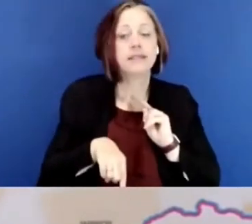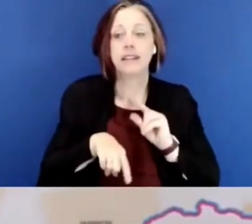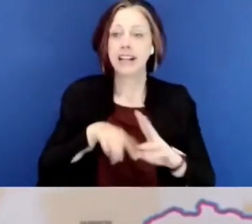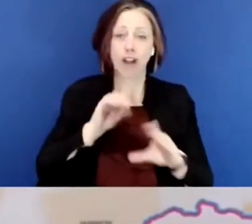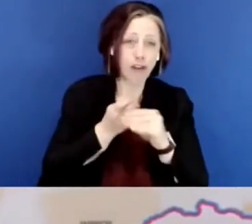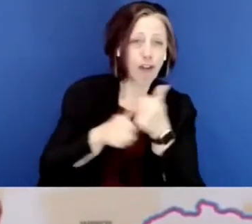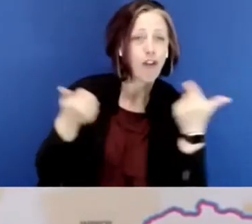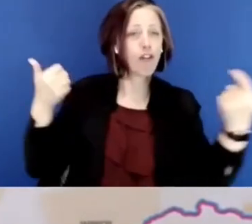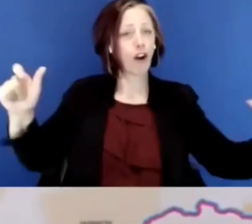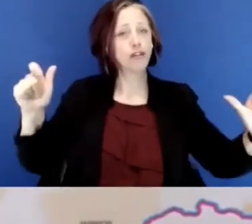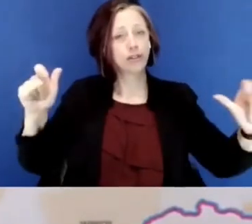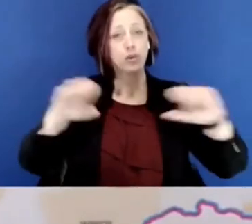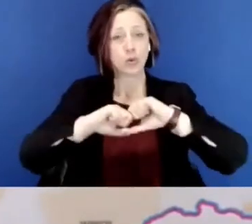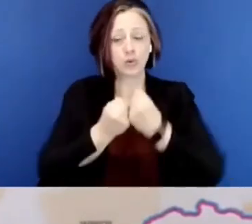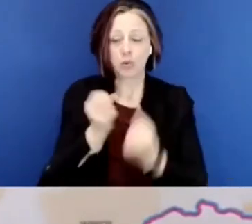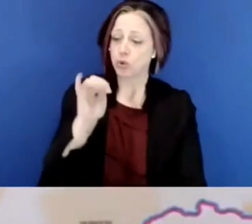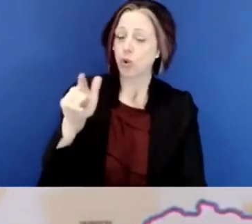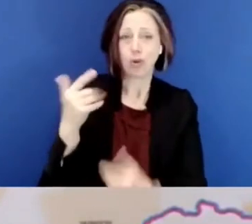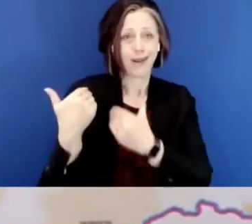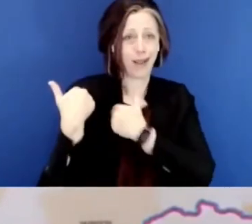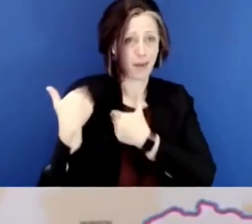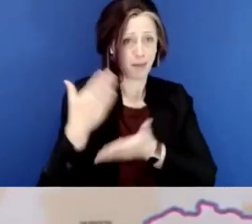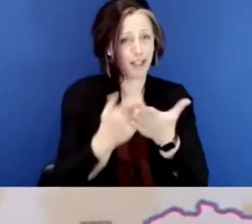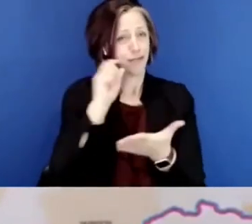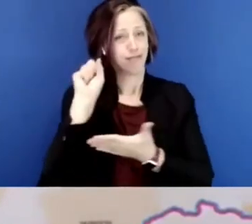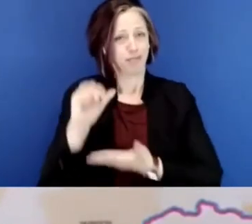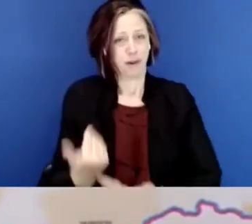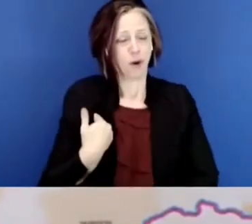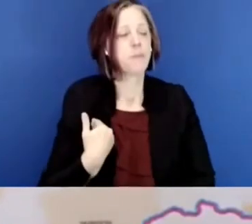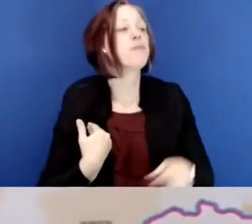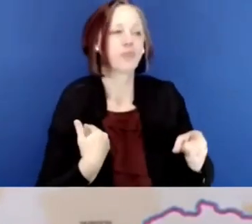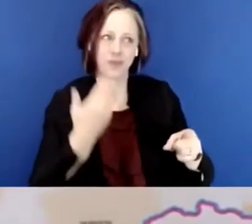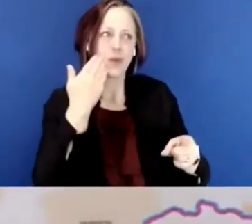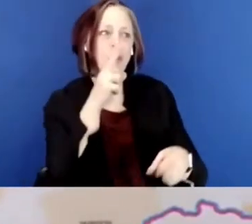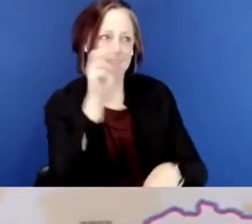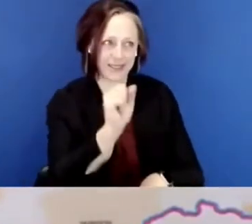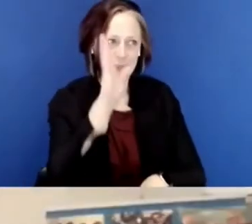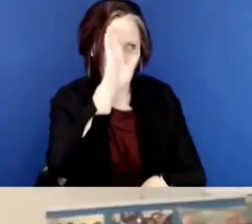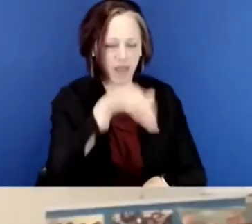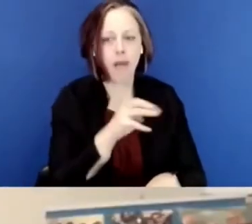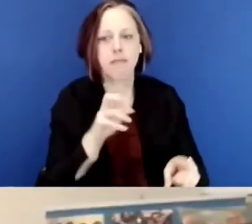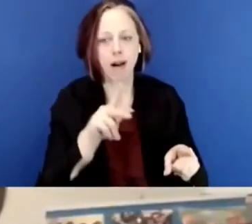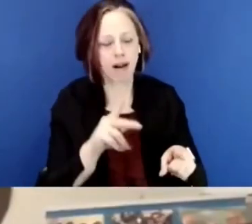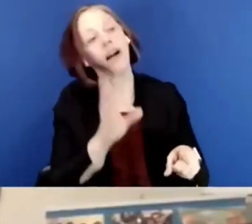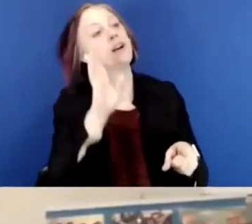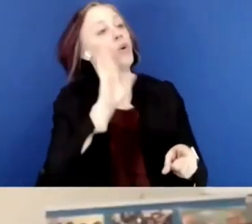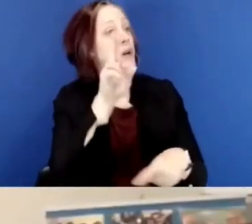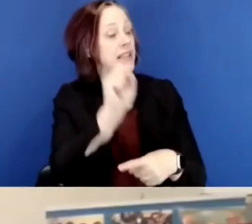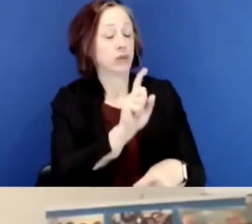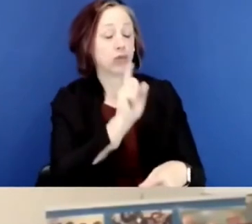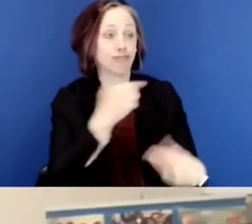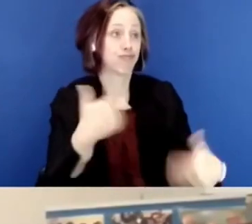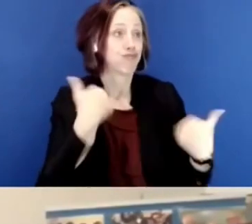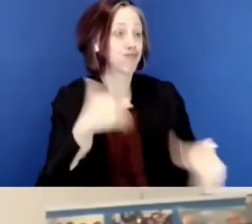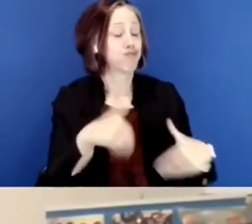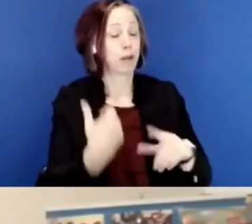and that, uh, it's, it's part of the larger sort of social accountability mechanisms that I talked about earlier. I know in the United States, um,